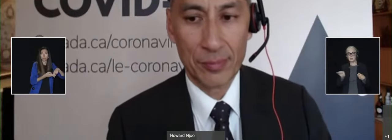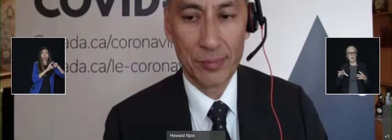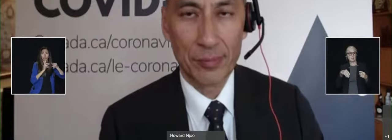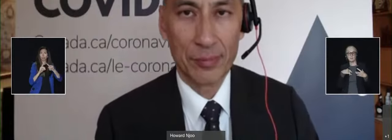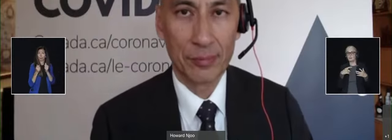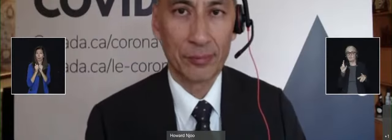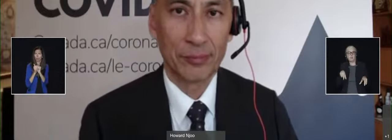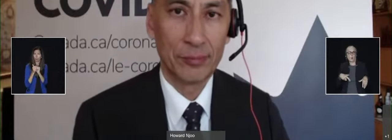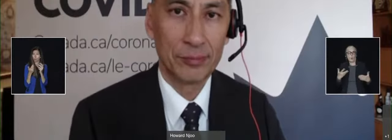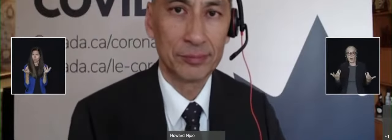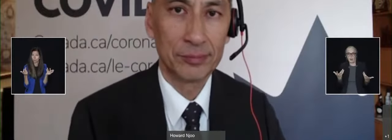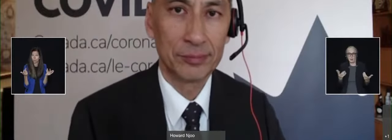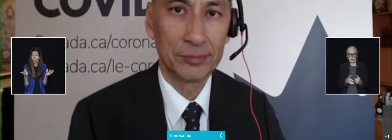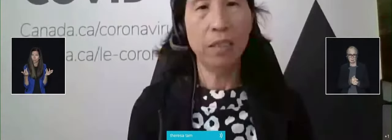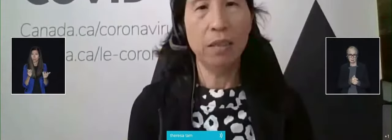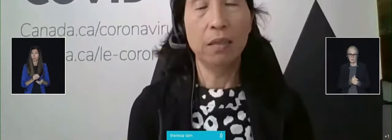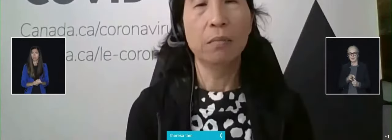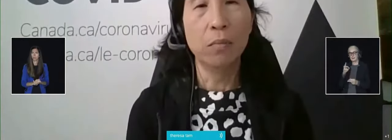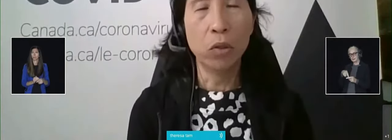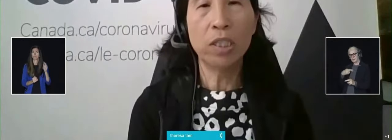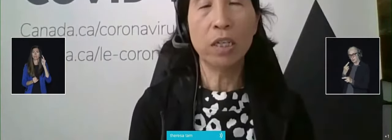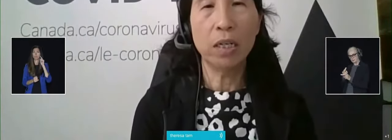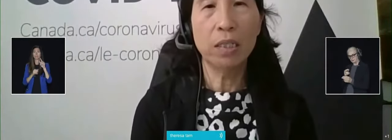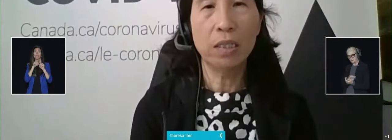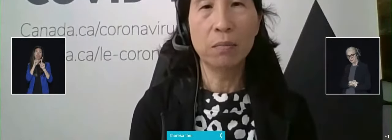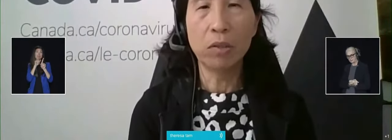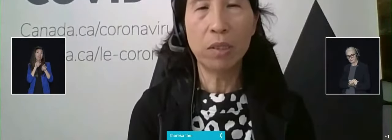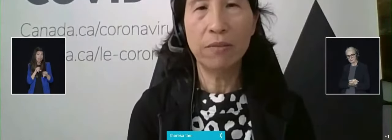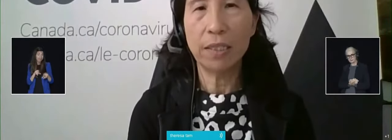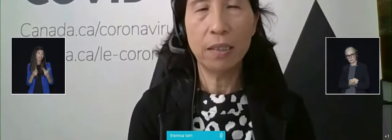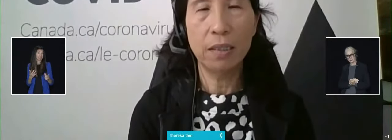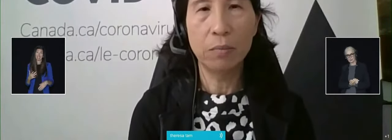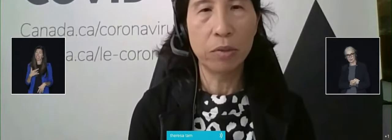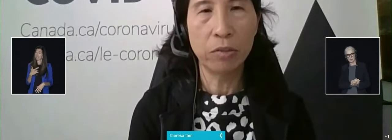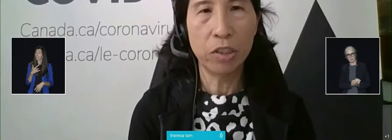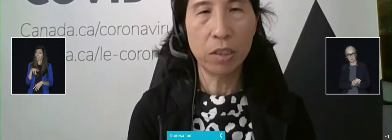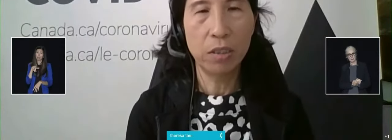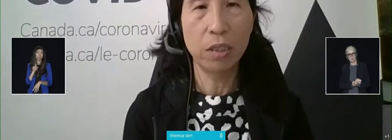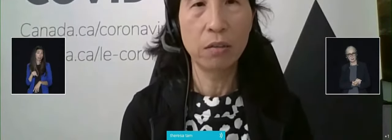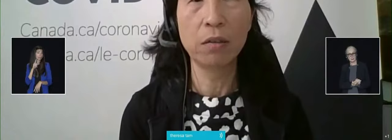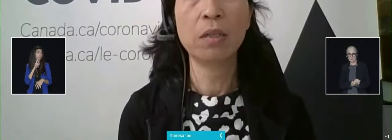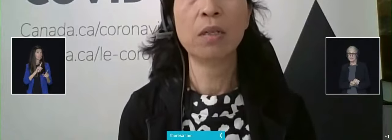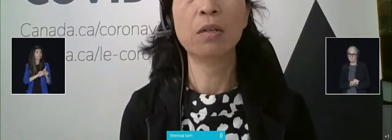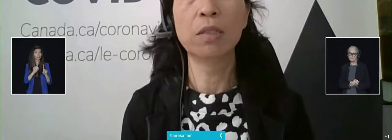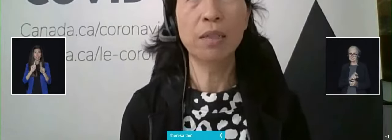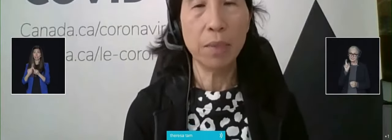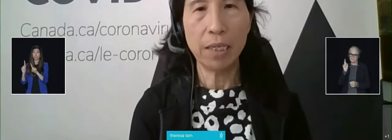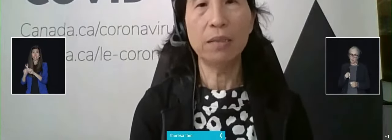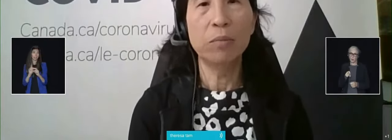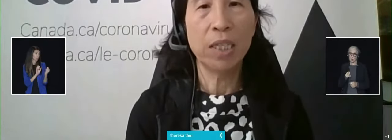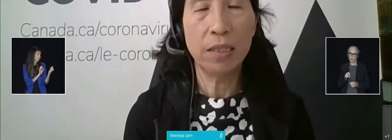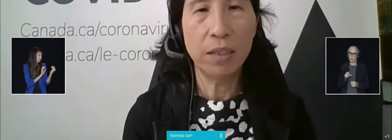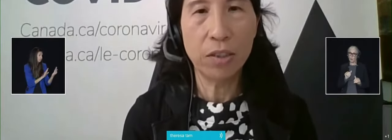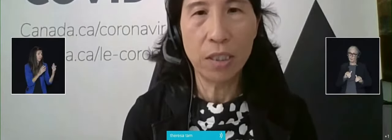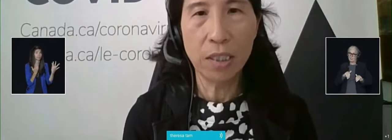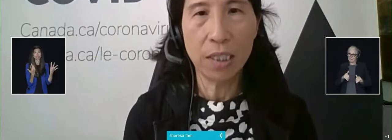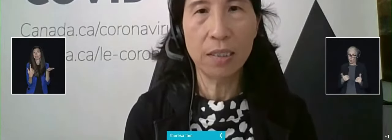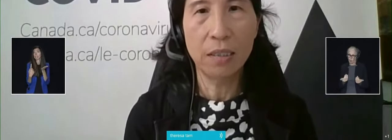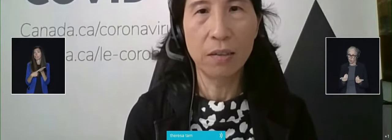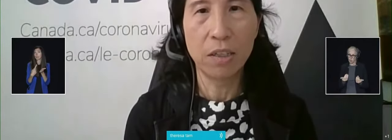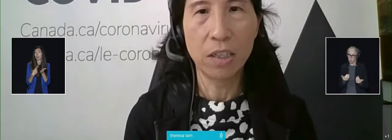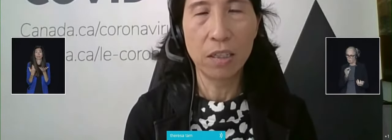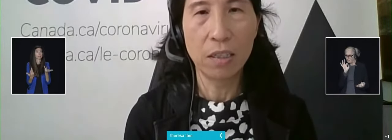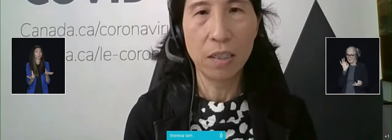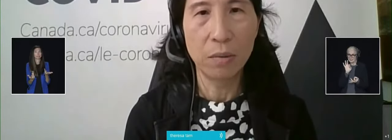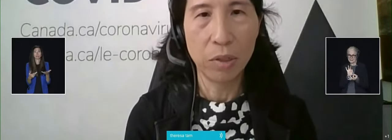I think it has to be more targeted, multifaceted approaches. So holding mass immunization clinic